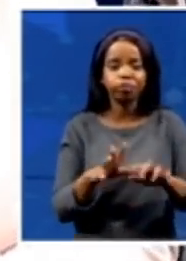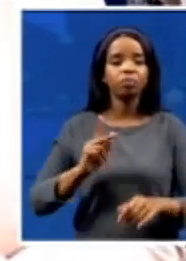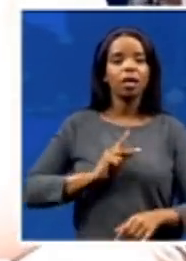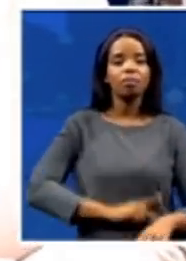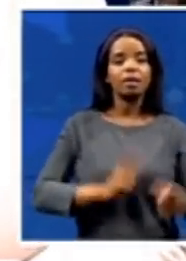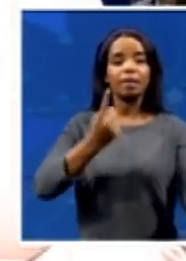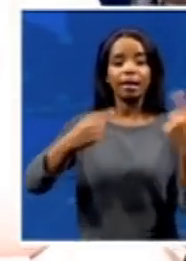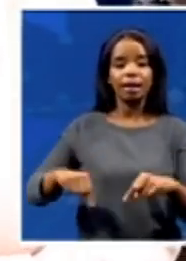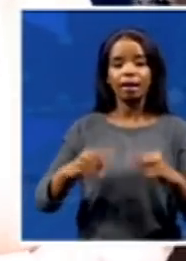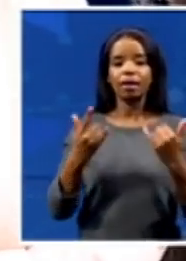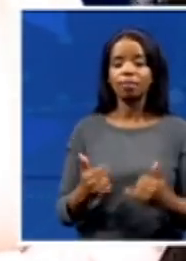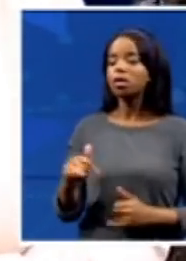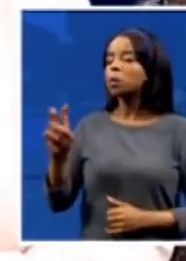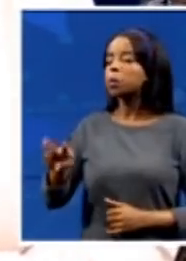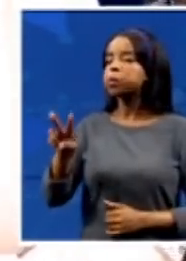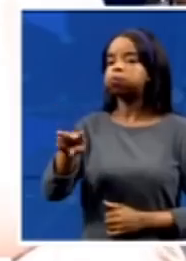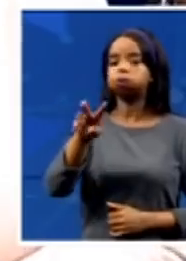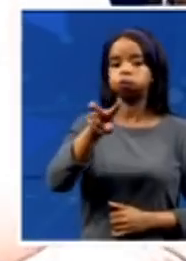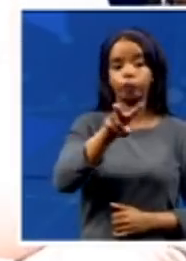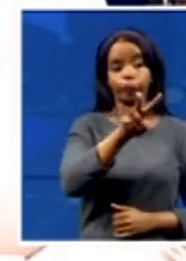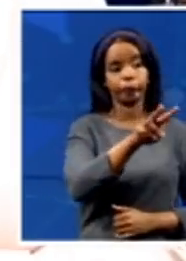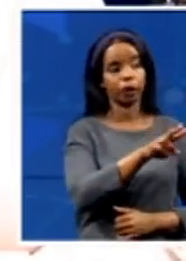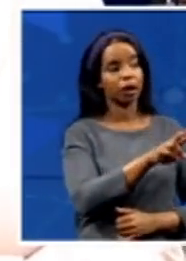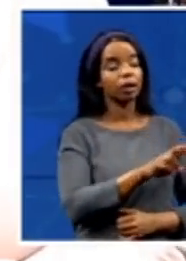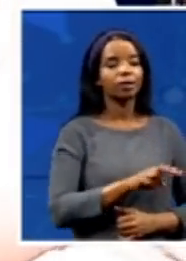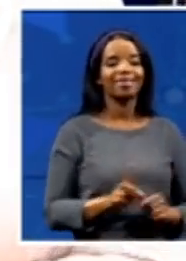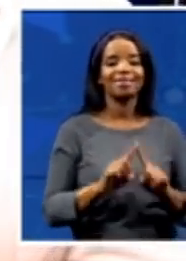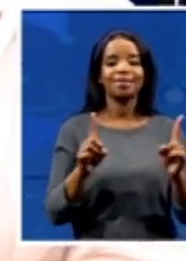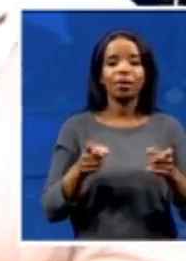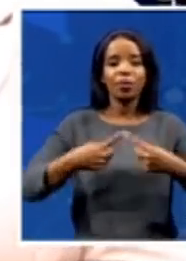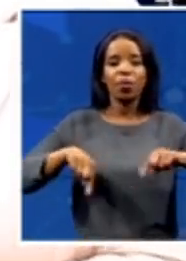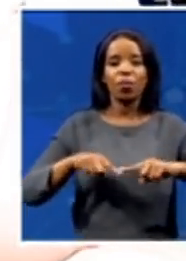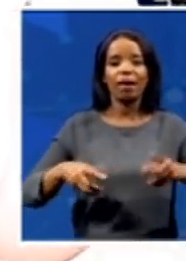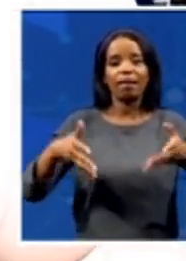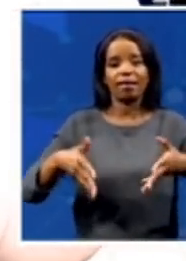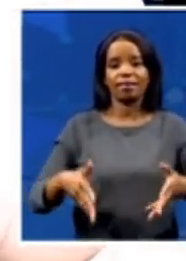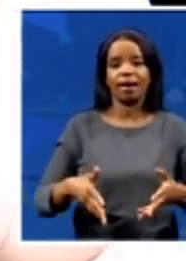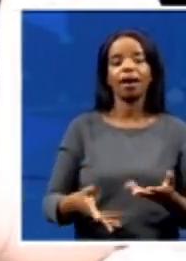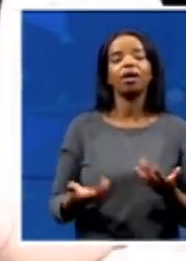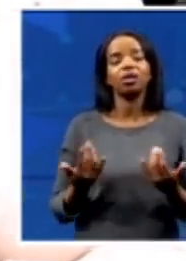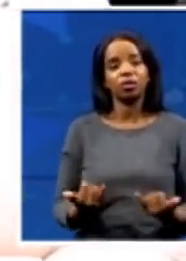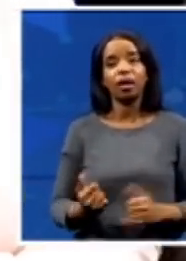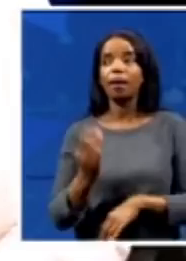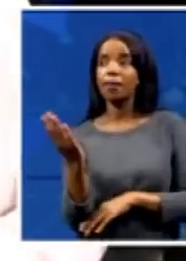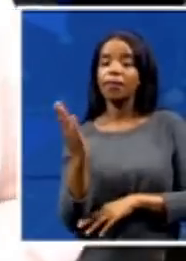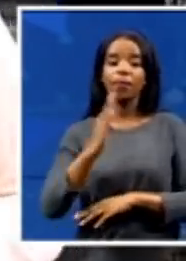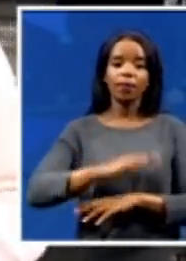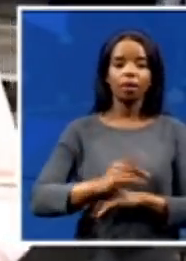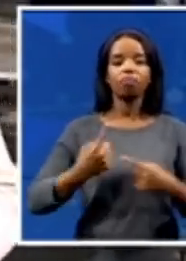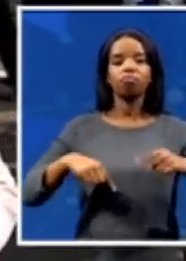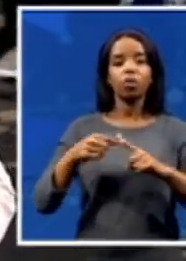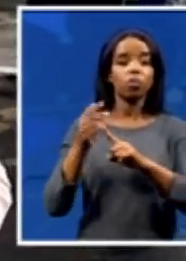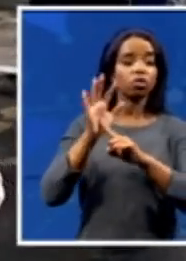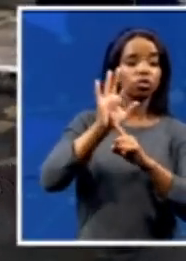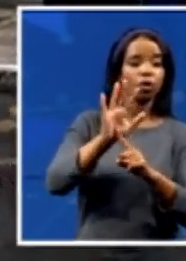floods. are on the ground throughout the day at Desiree, giving our viewers a blow-by-blow account of what is expected to